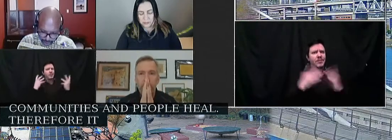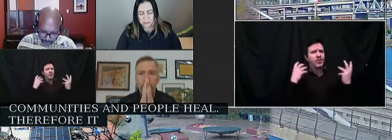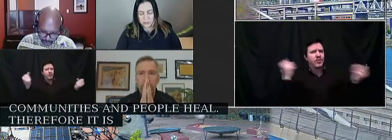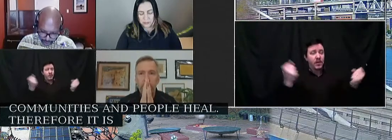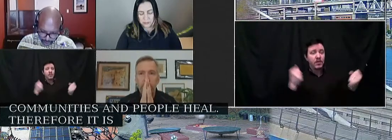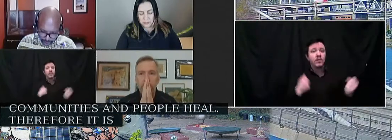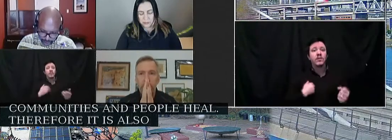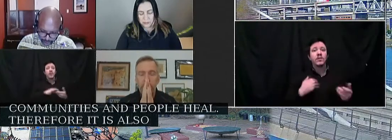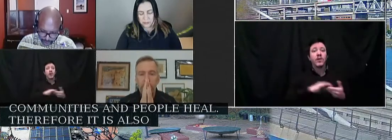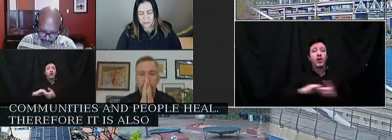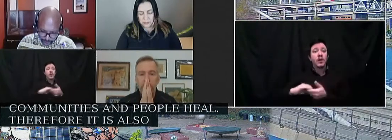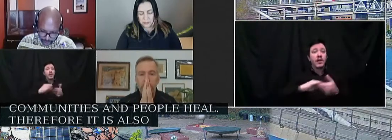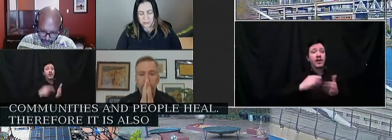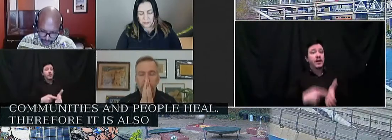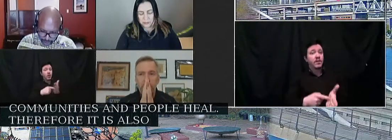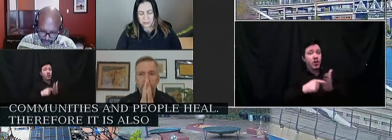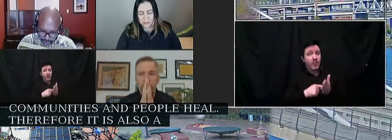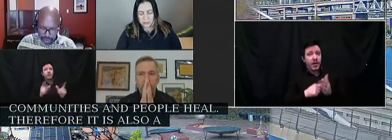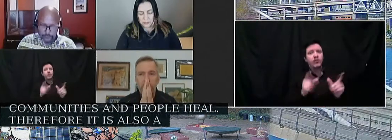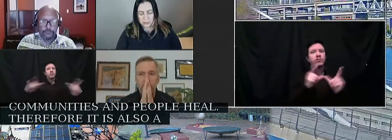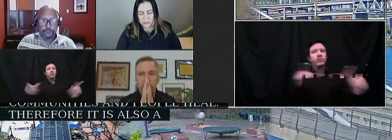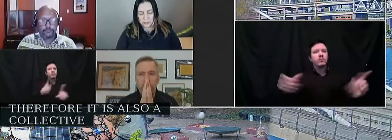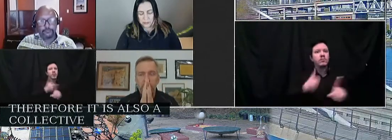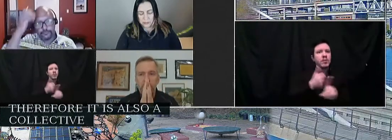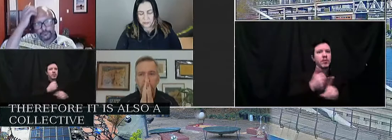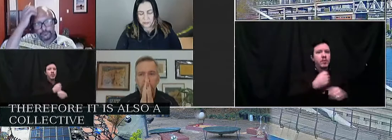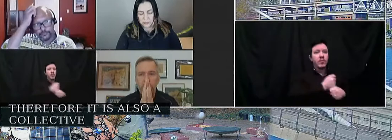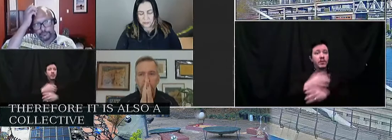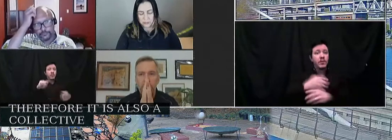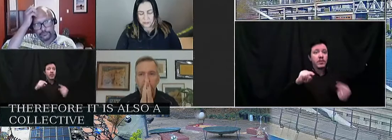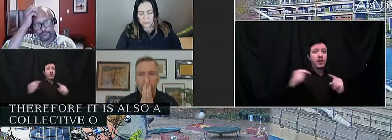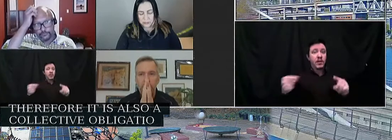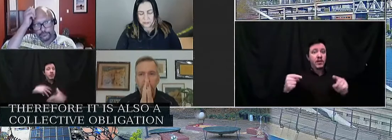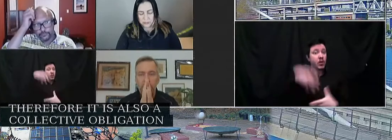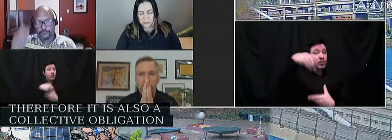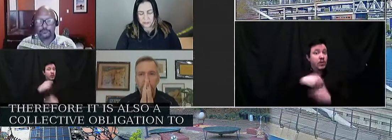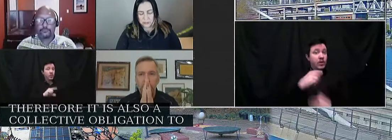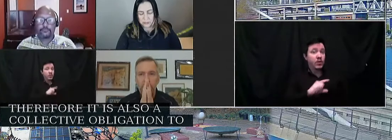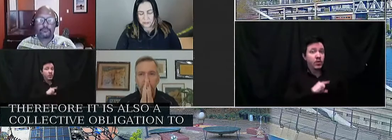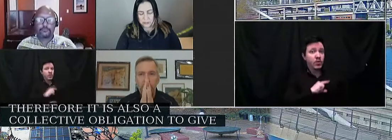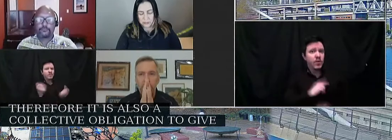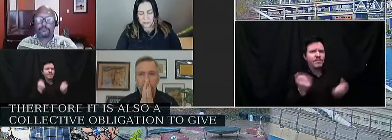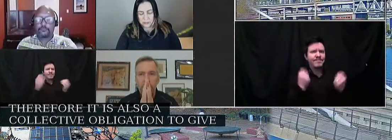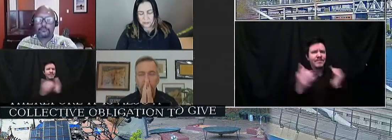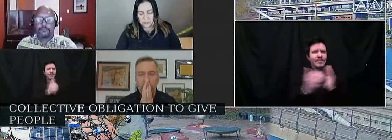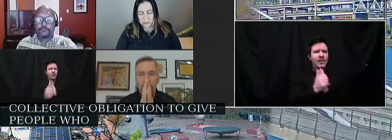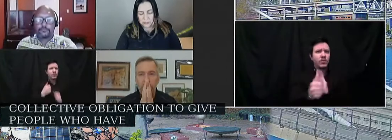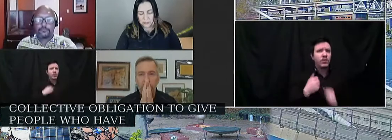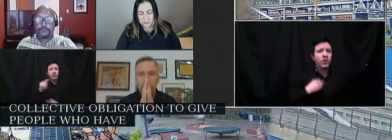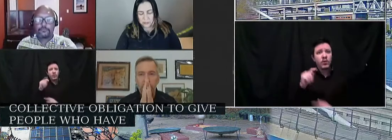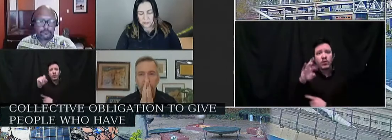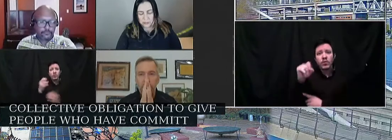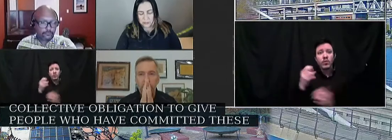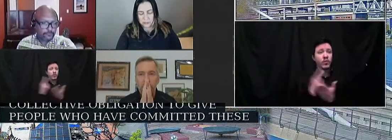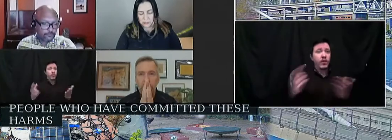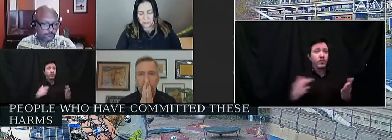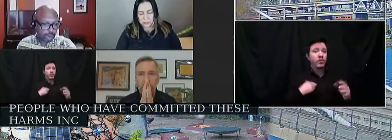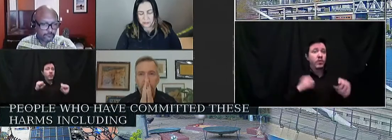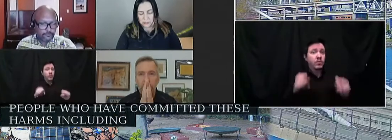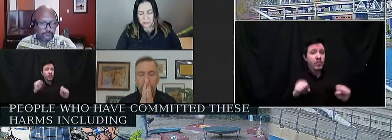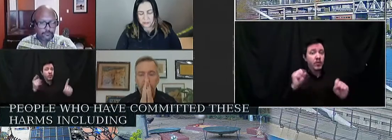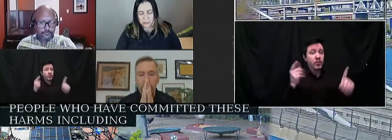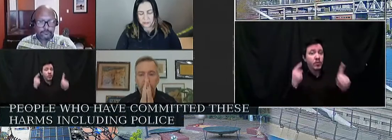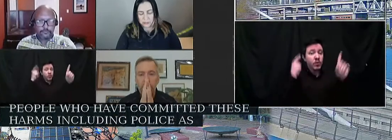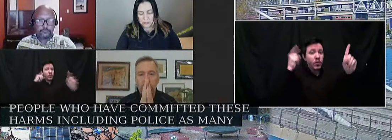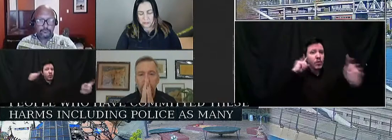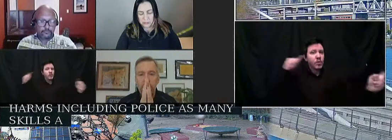to assist in giving people who have committed these harms, including the police, as many skills, tools, and resources possible aimed at transformation and